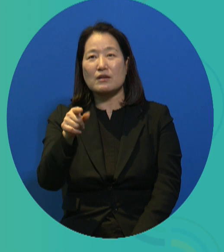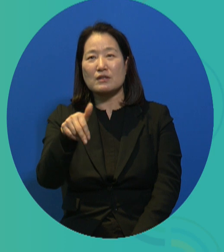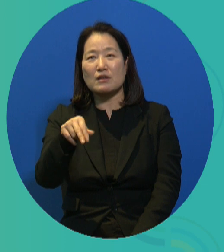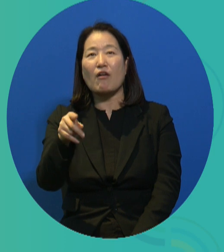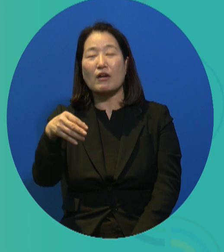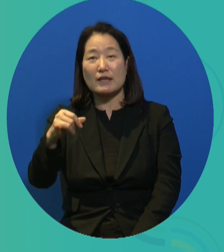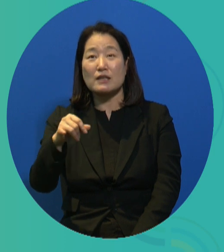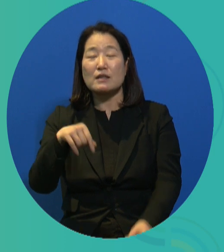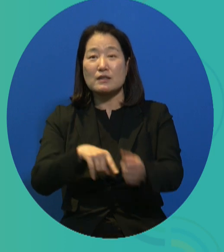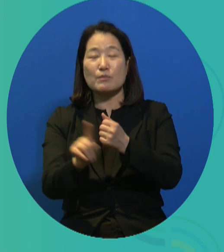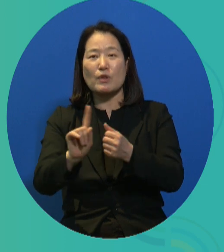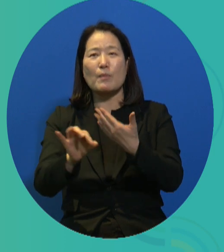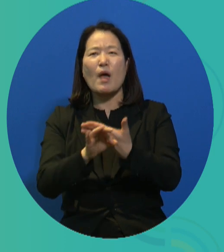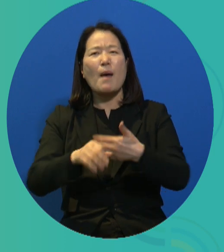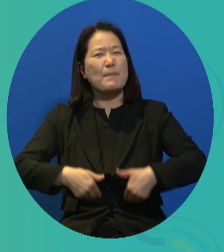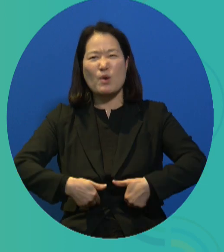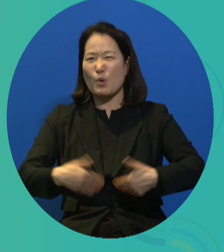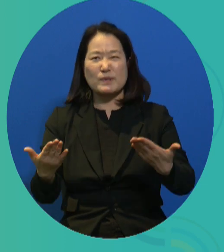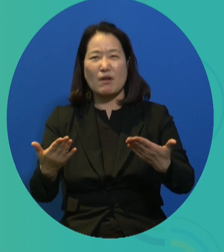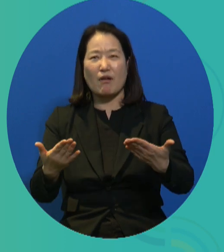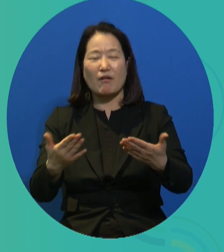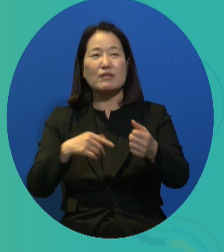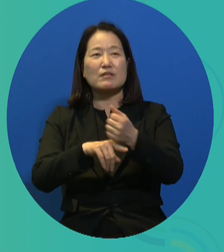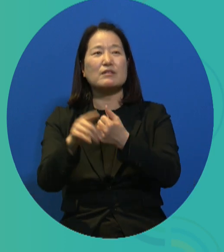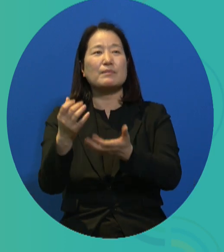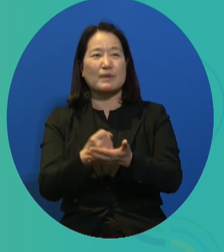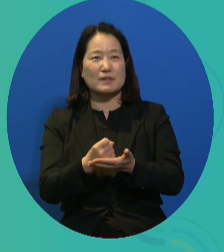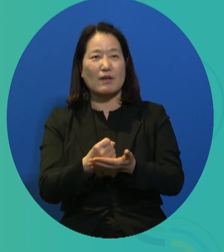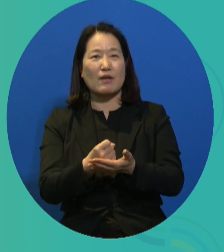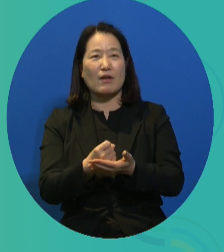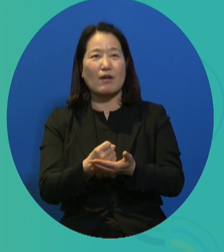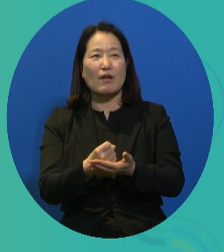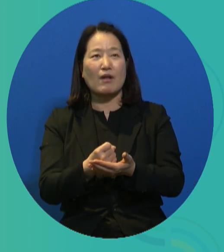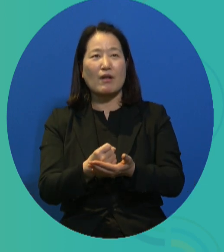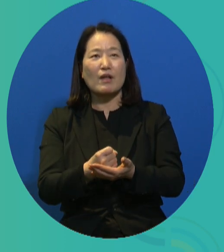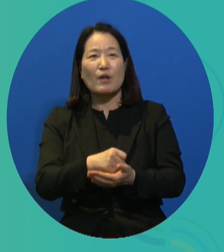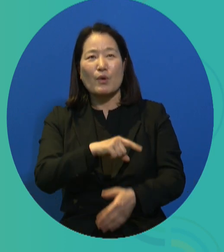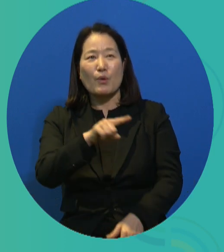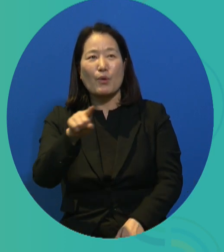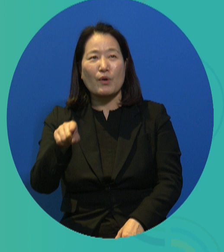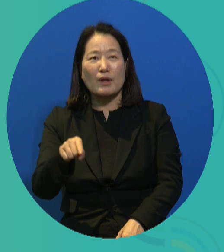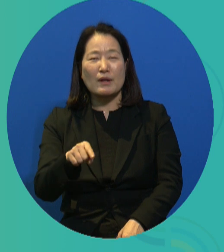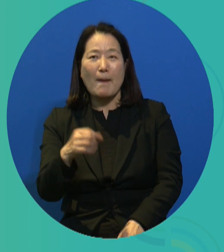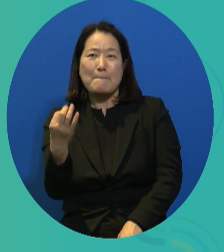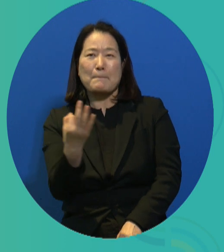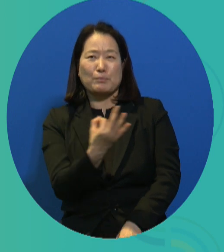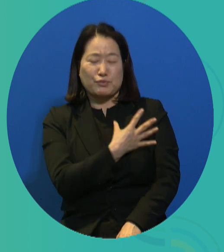of two different words. As you know, unnecessary means that it is not needed.